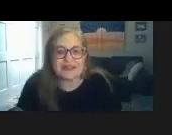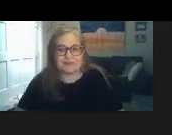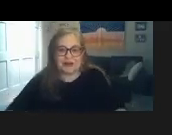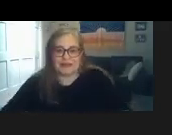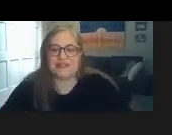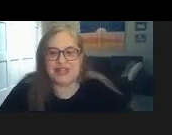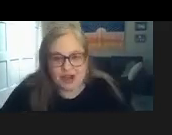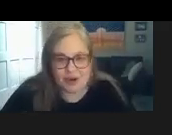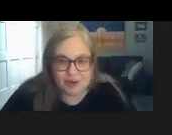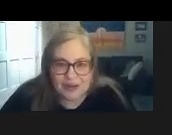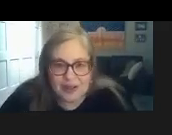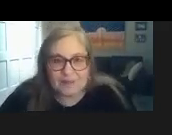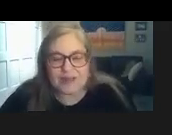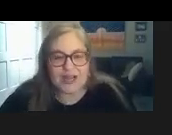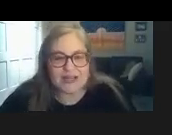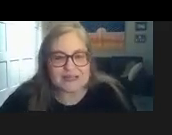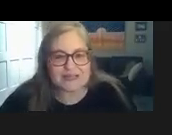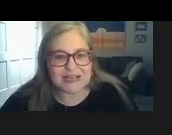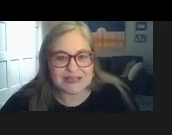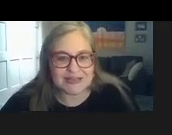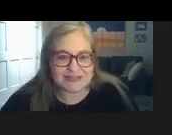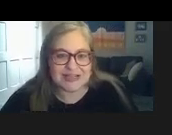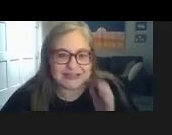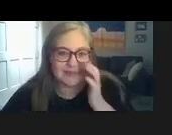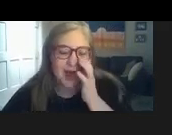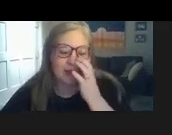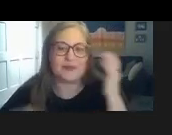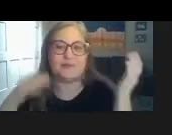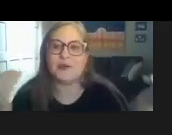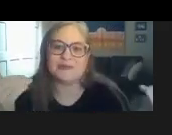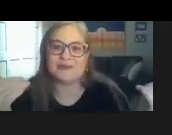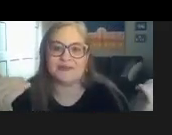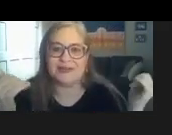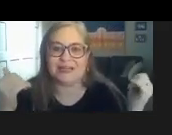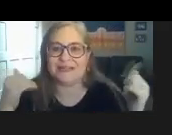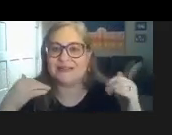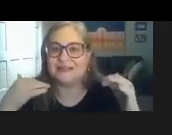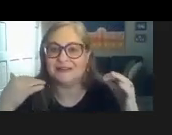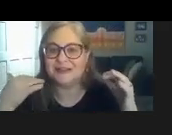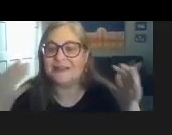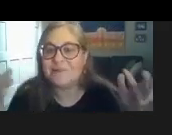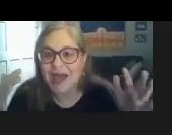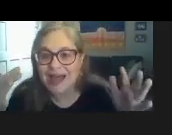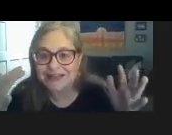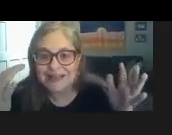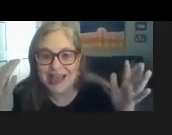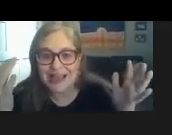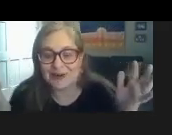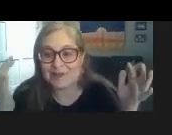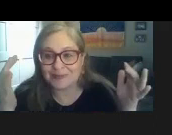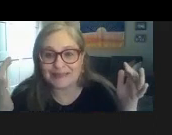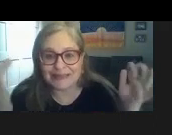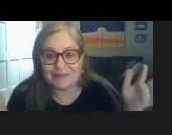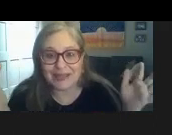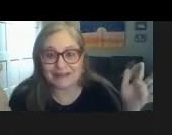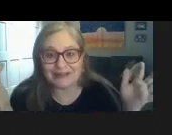really important to know because as i i said at the bottom the purpose of the meeting is going to impact and